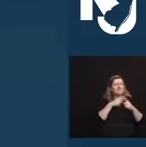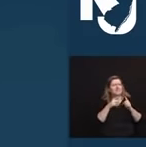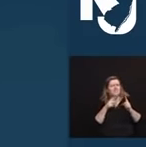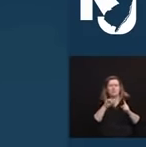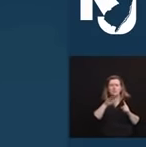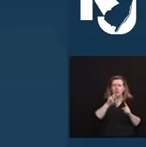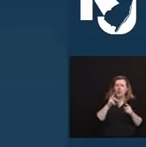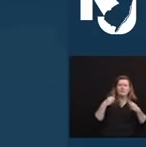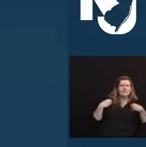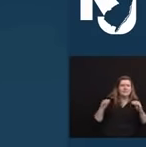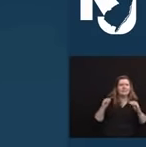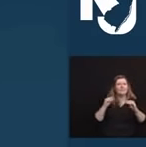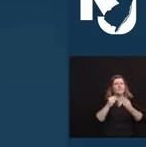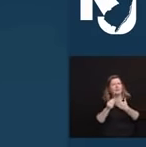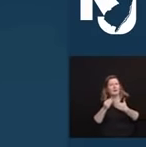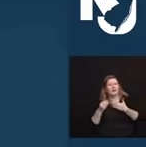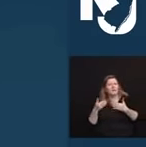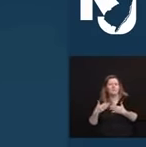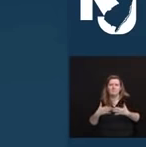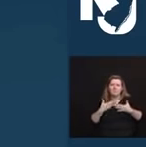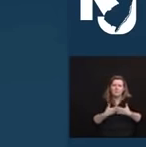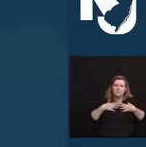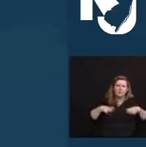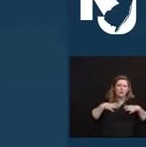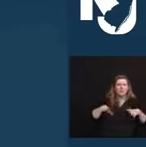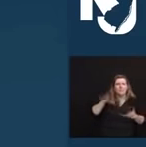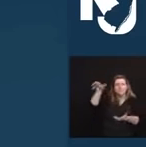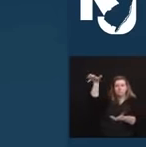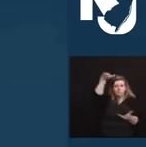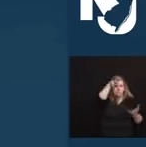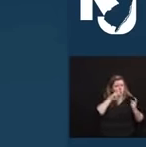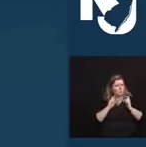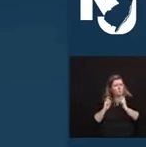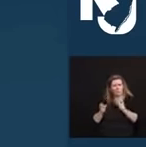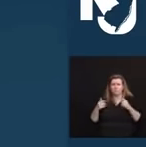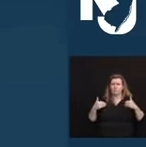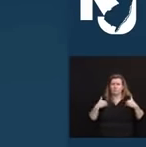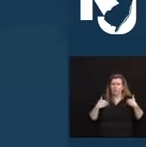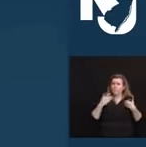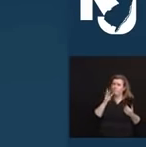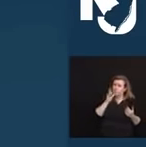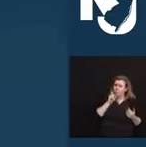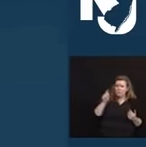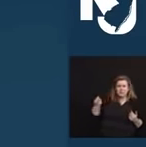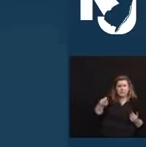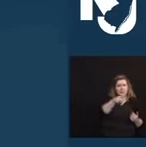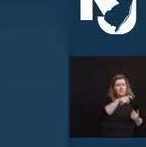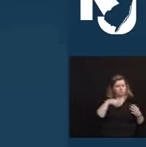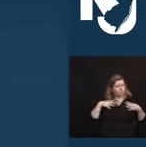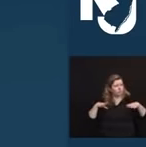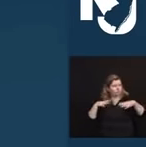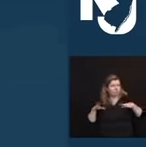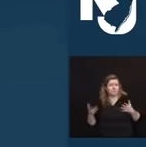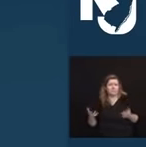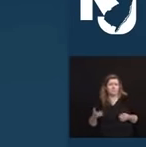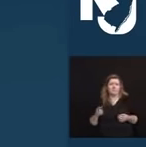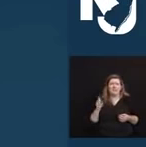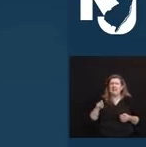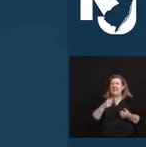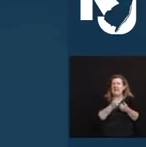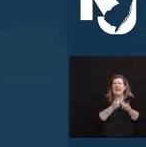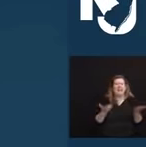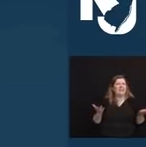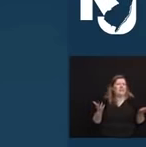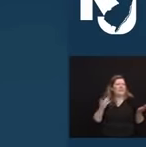young moms in need. And she would do anything for her family, whether it be a care package or jumping right into the fray during a